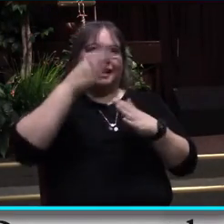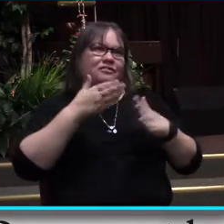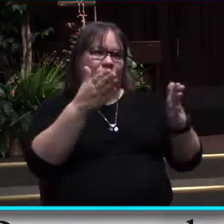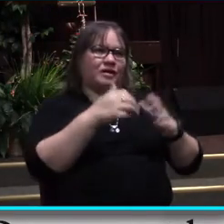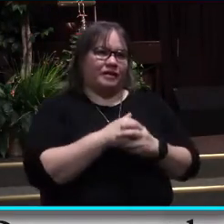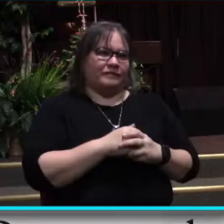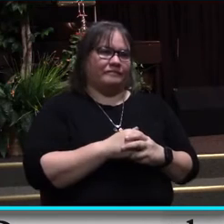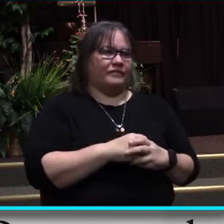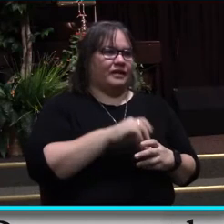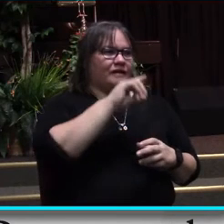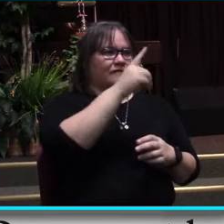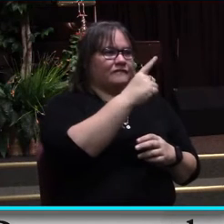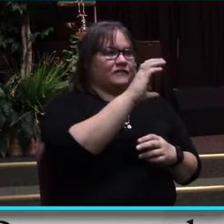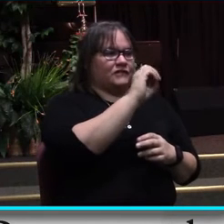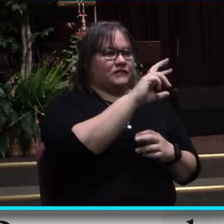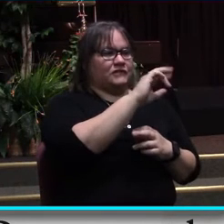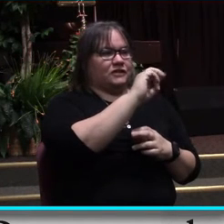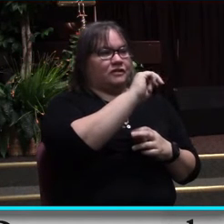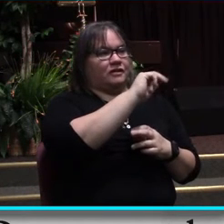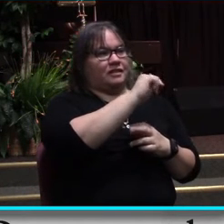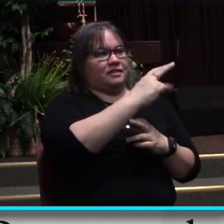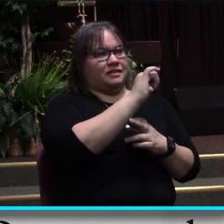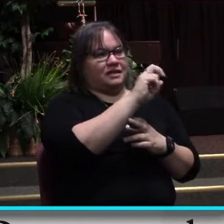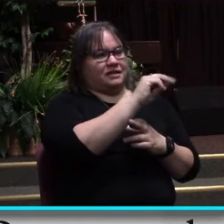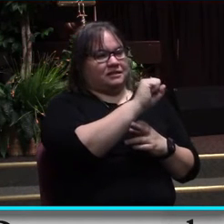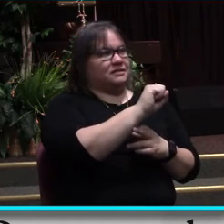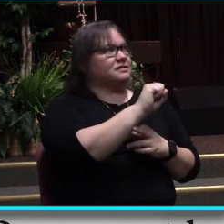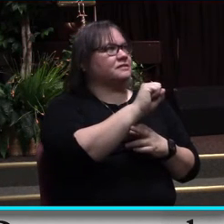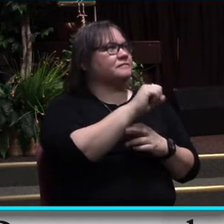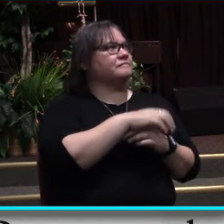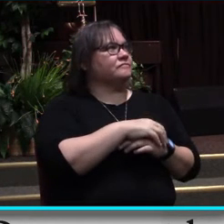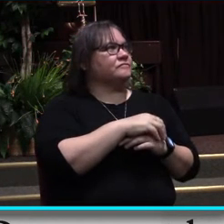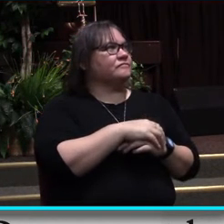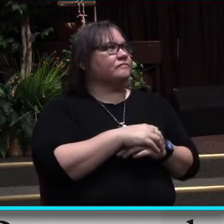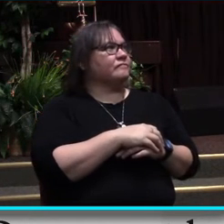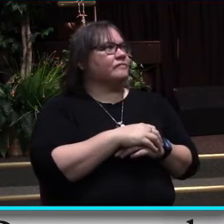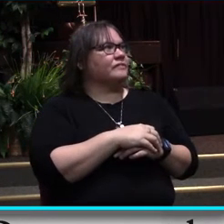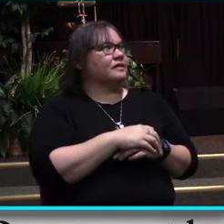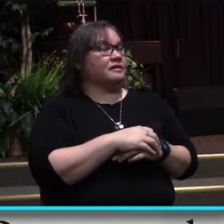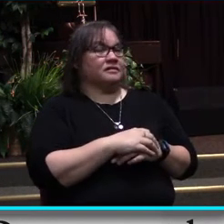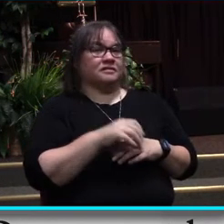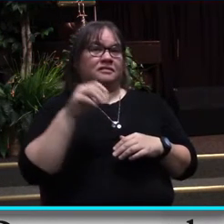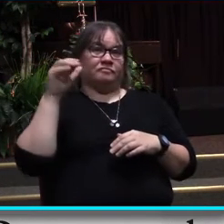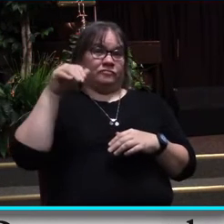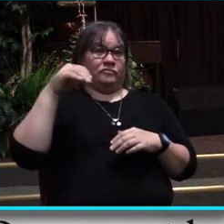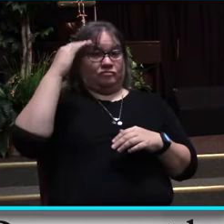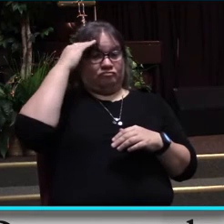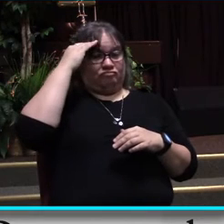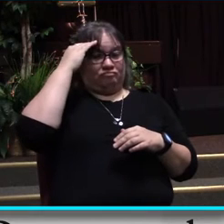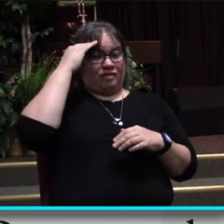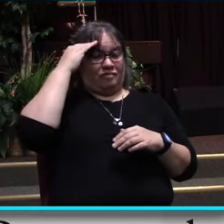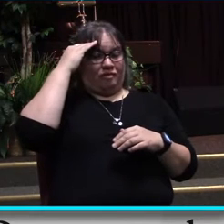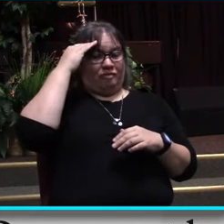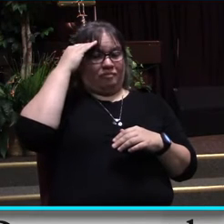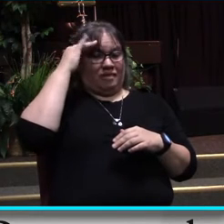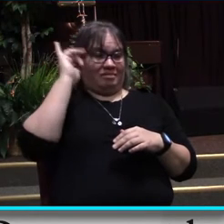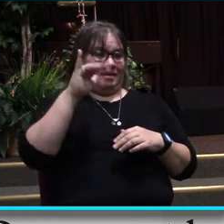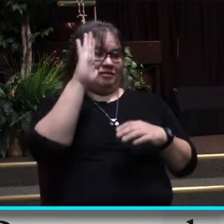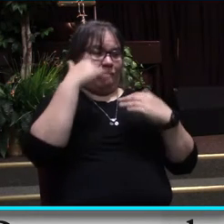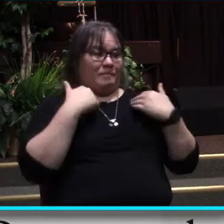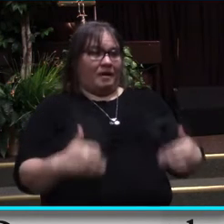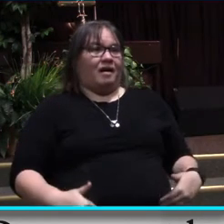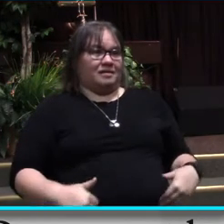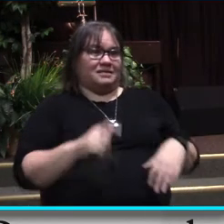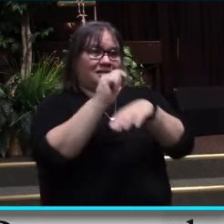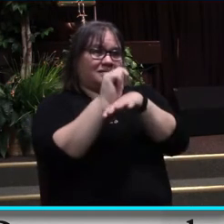Corinthians 6 verses 19 and 20, the apostle Paul writes to this church in Corinth, Do you not know that your body is